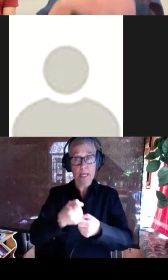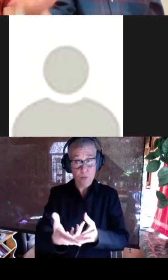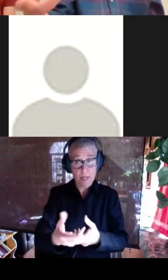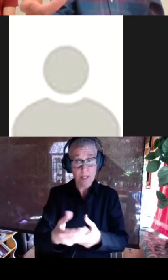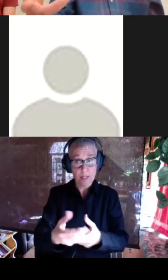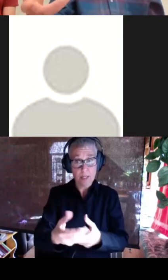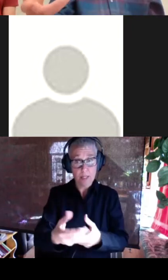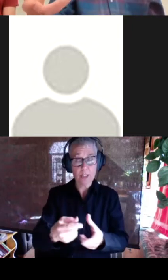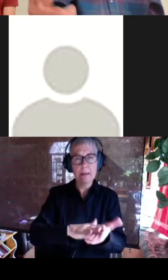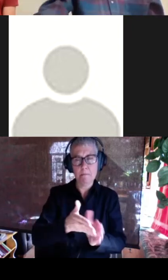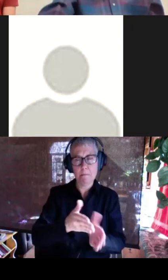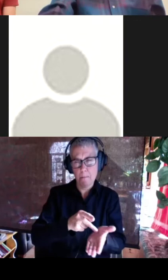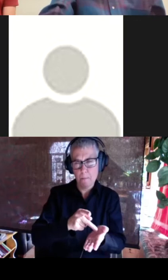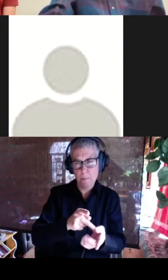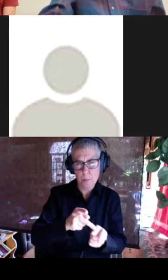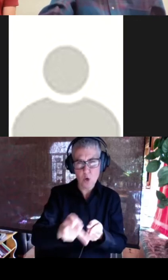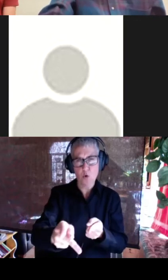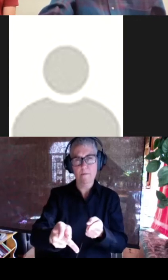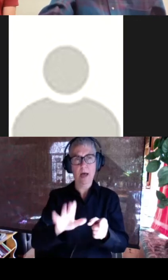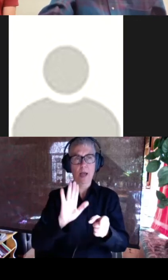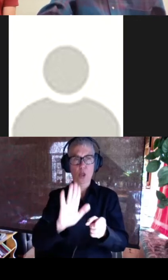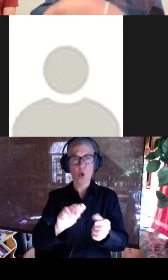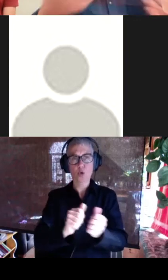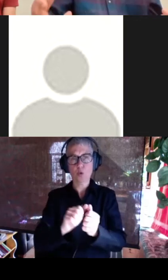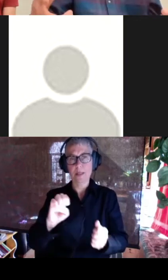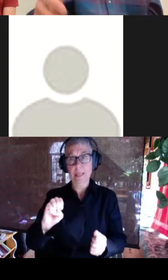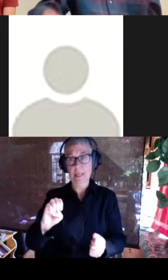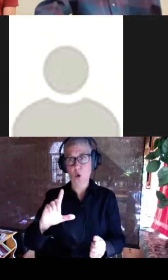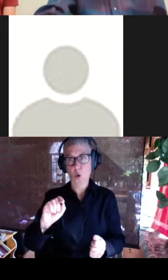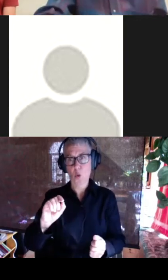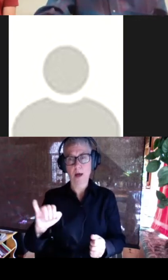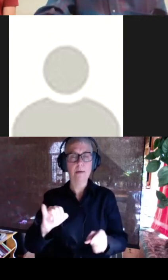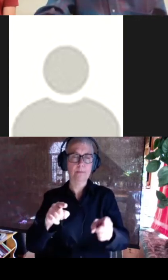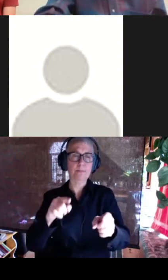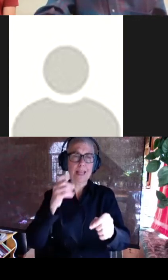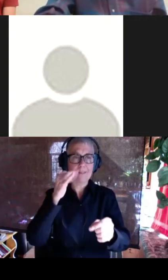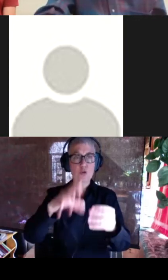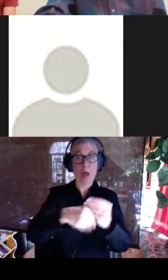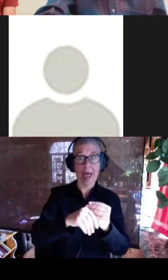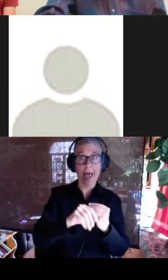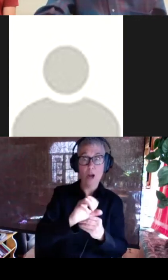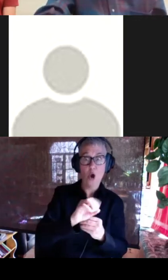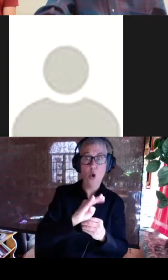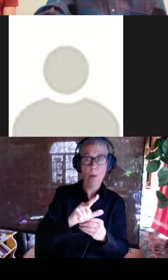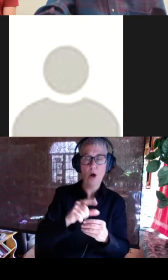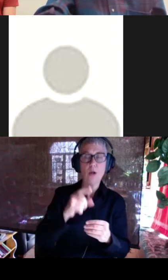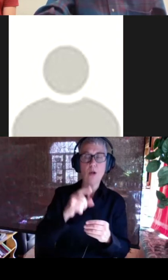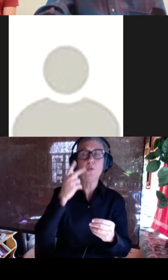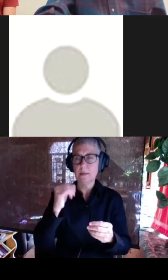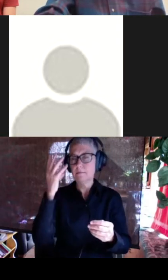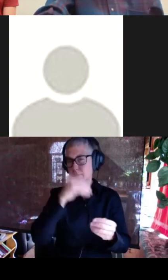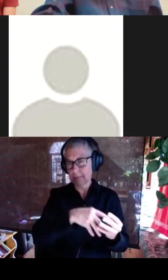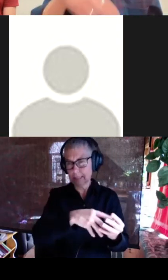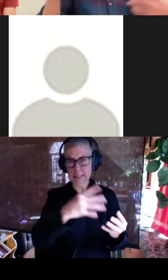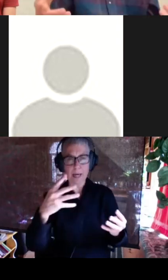designs and why we got to see actually that when we add cobalt we get these nice cobalt binding absorbent spectra which was really